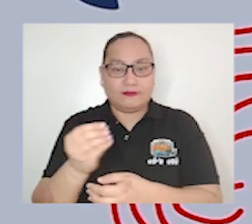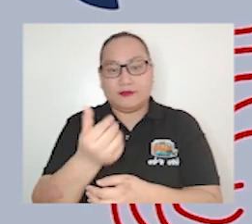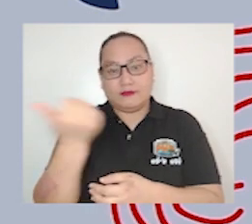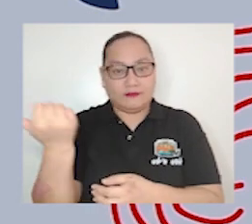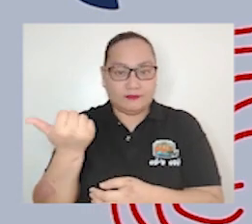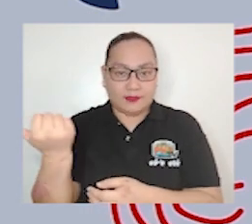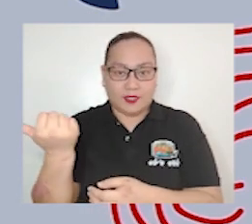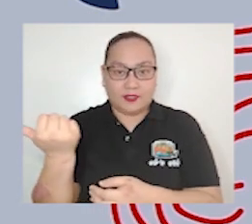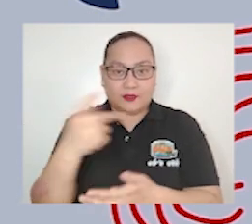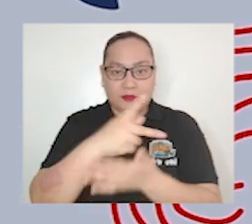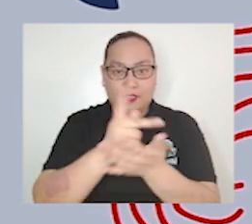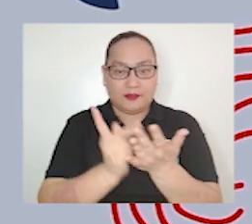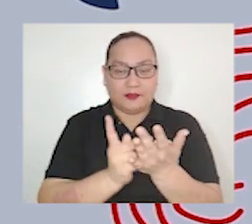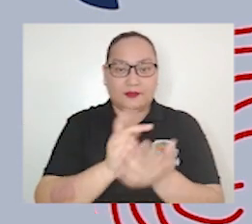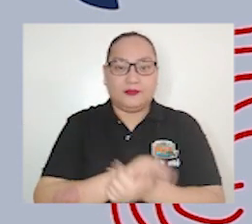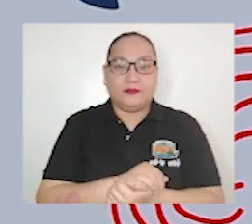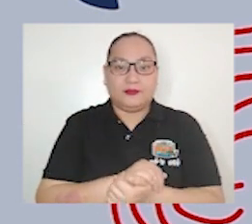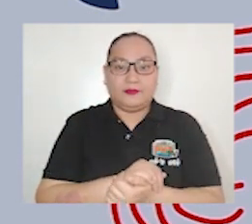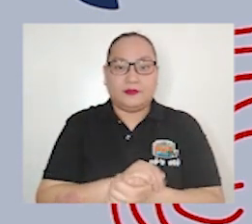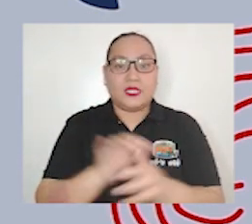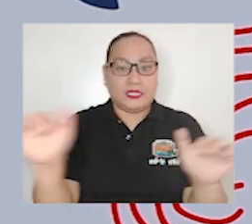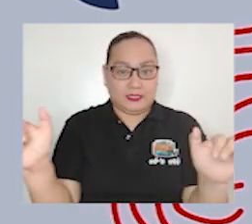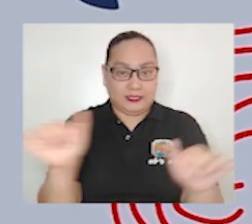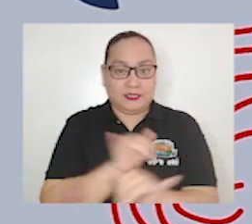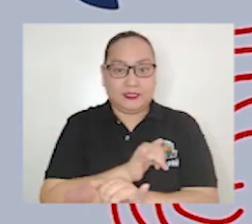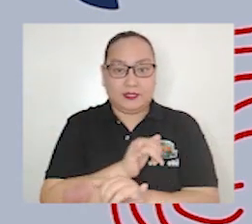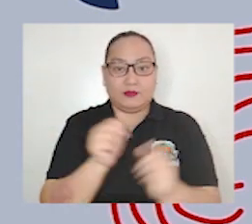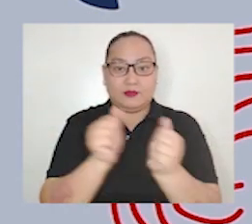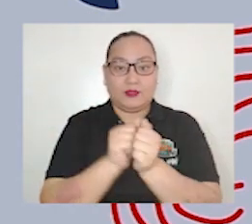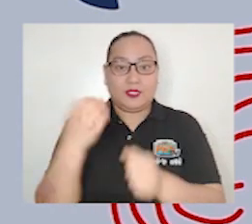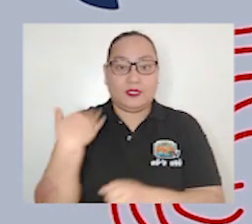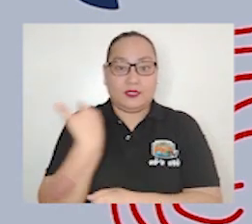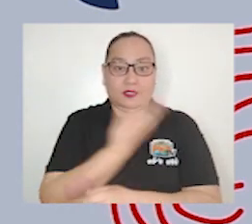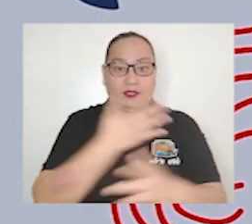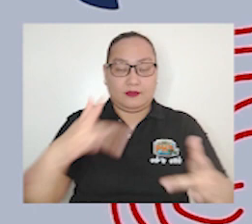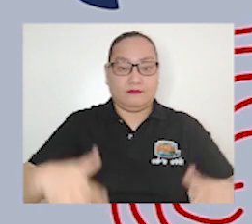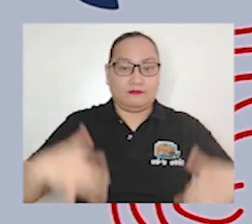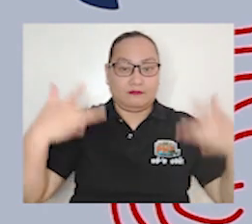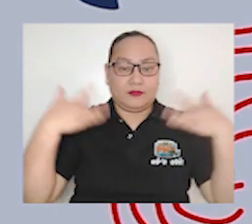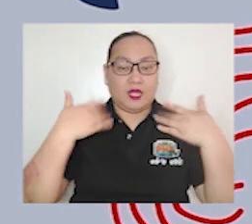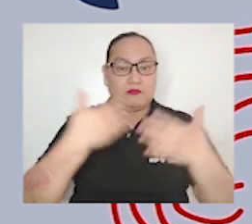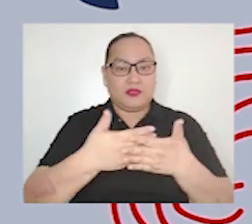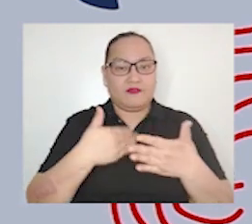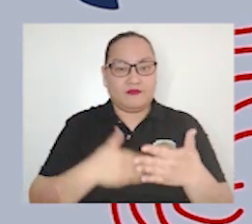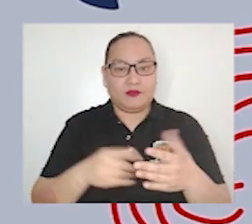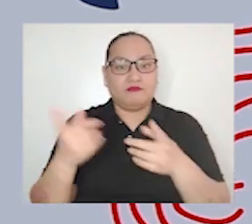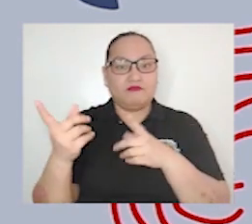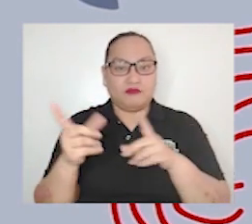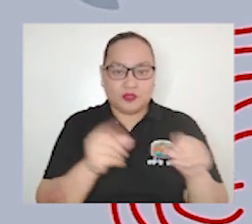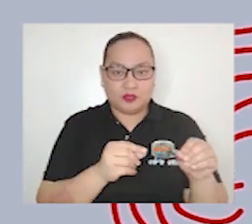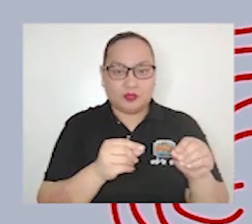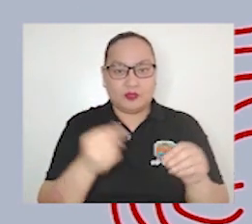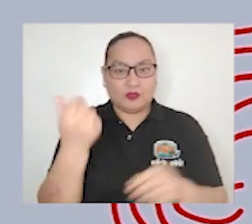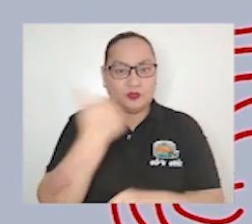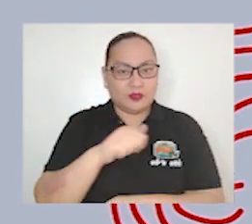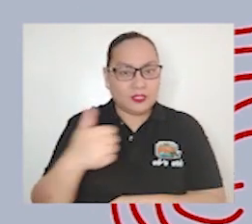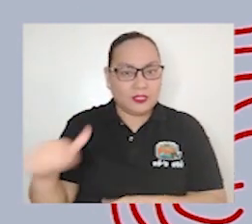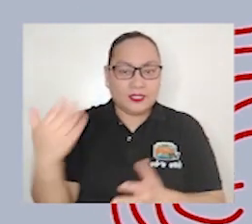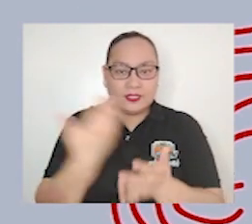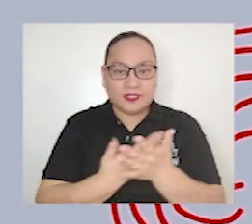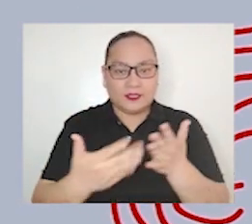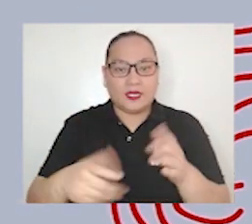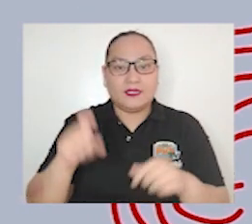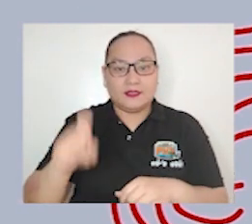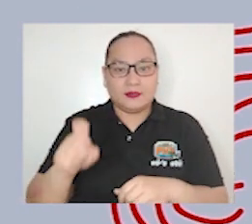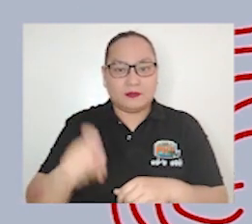on and so forth This is the same with our life Before doing anything we need to think and